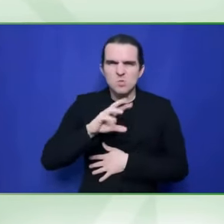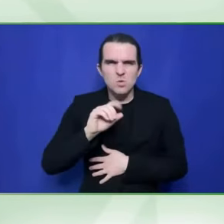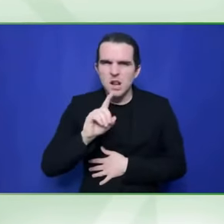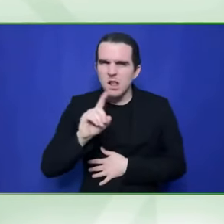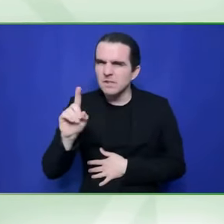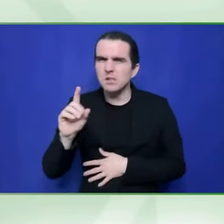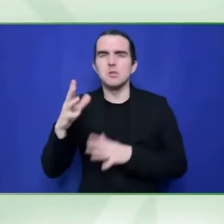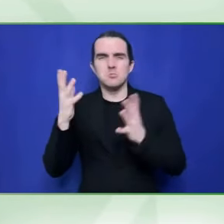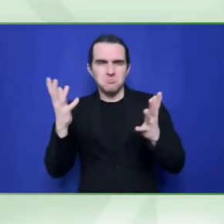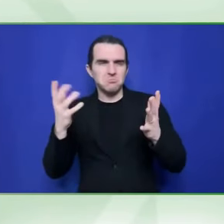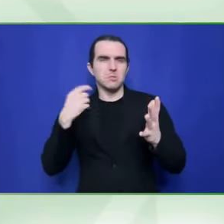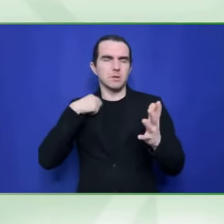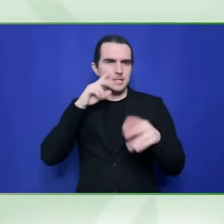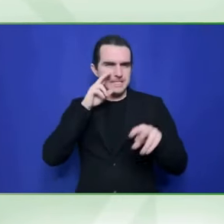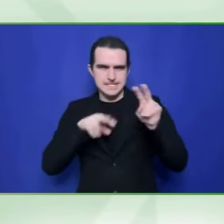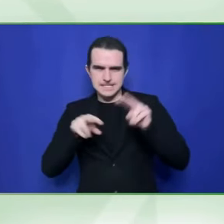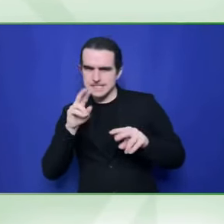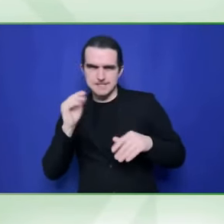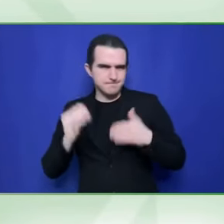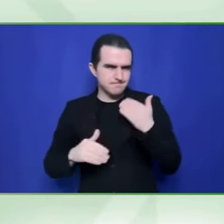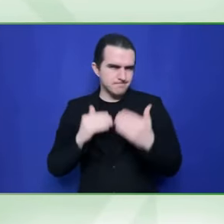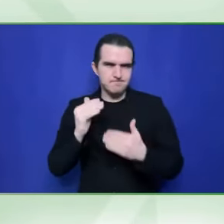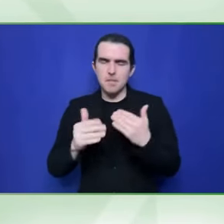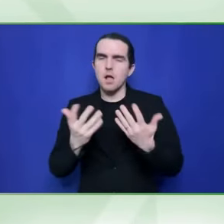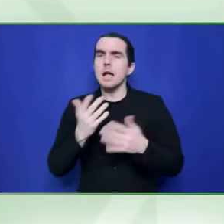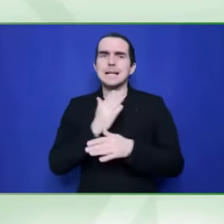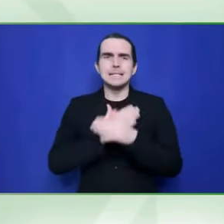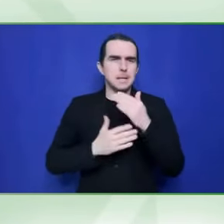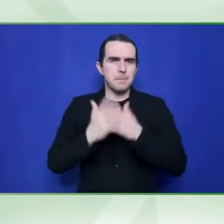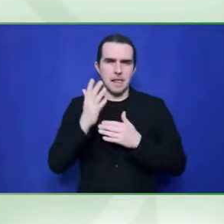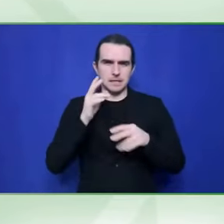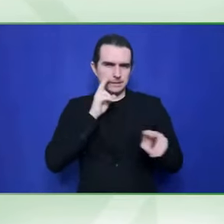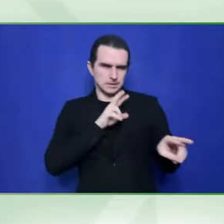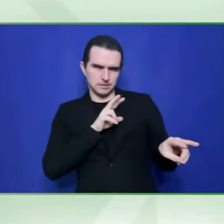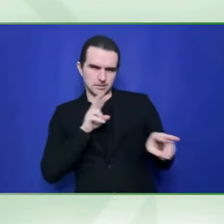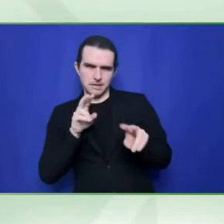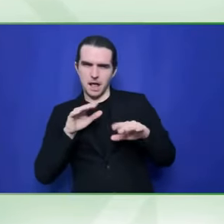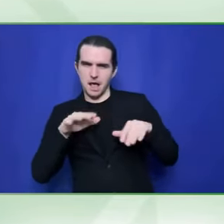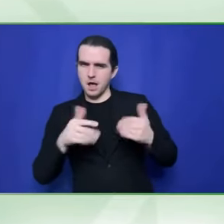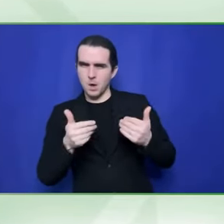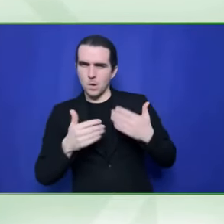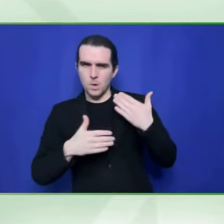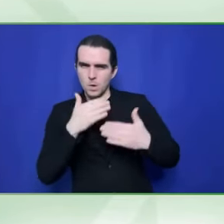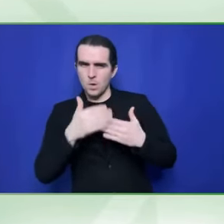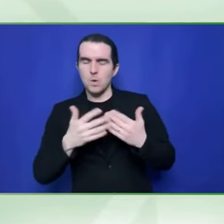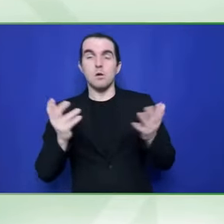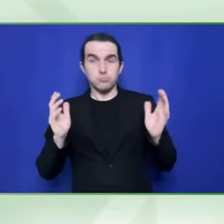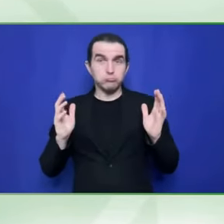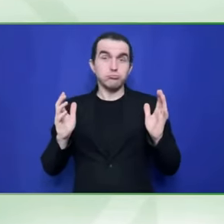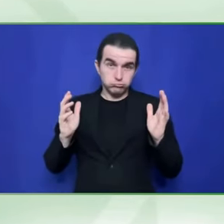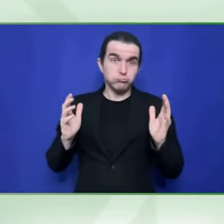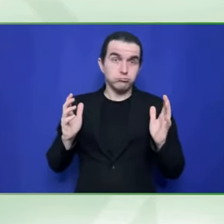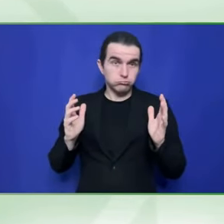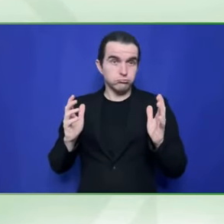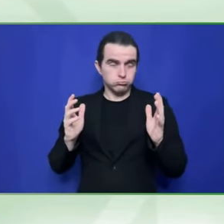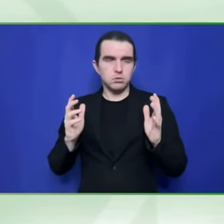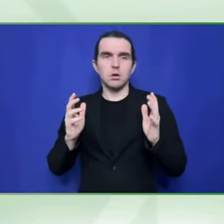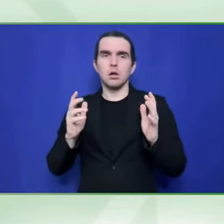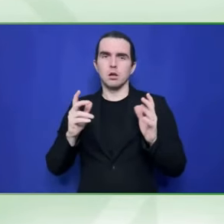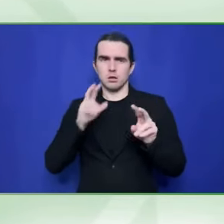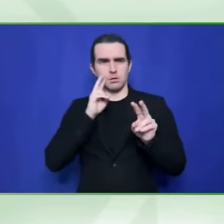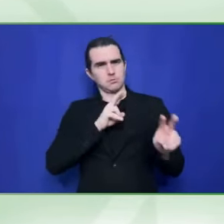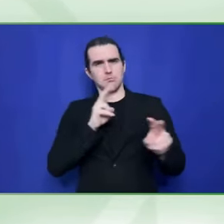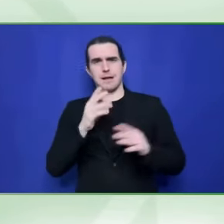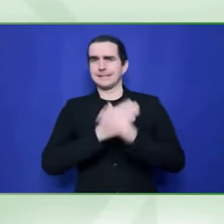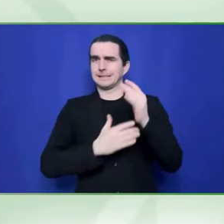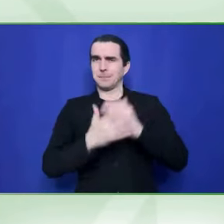No, because we wouldn't be here. But if we keep having to look at what we can build on, and I think what we're building on here is a unique